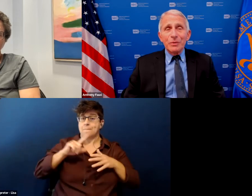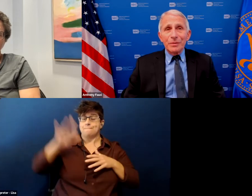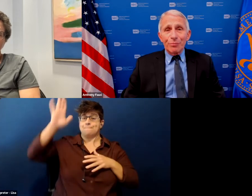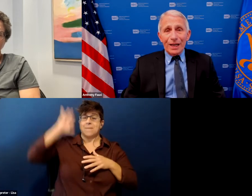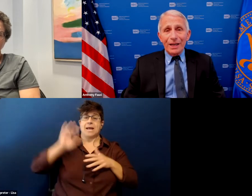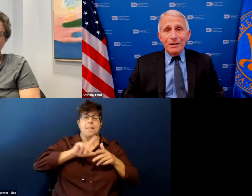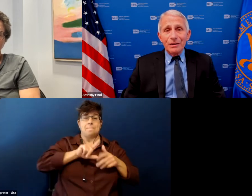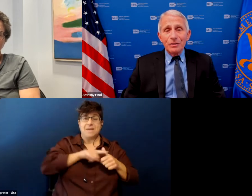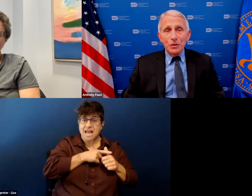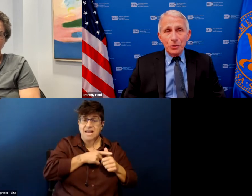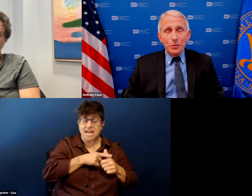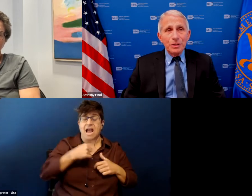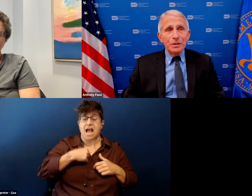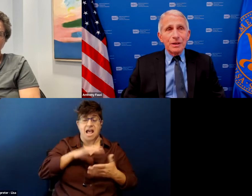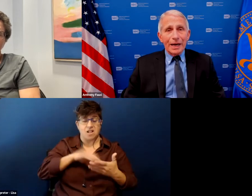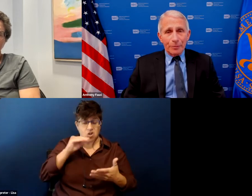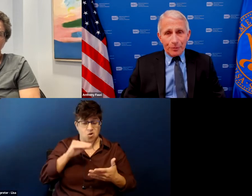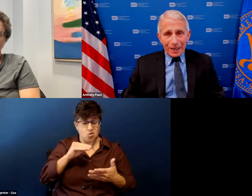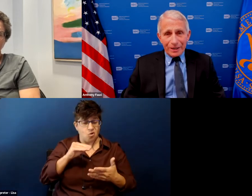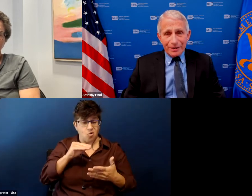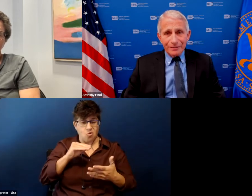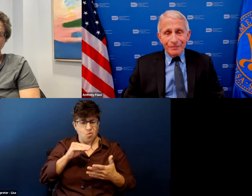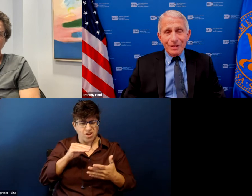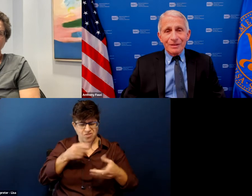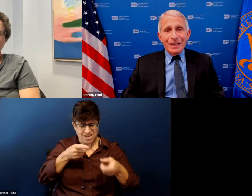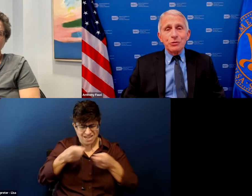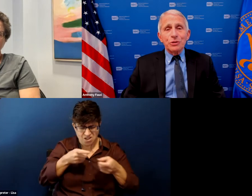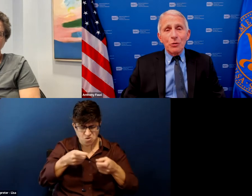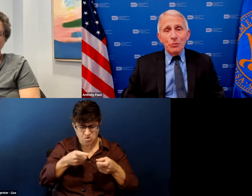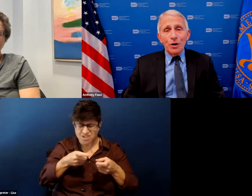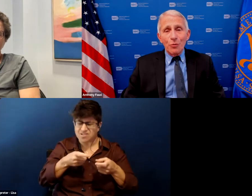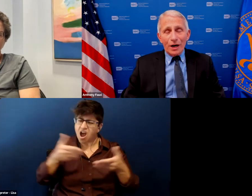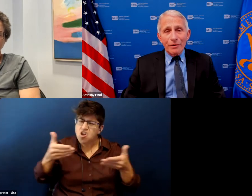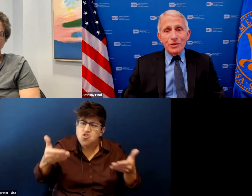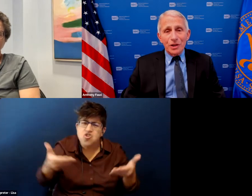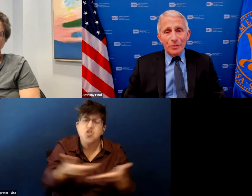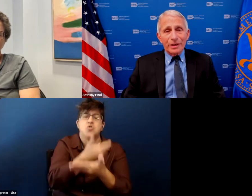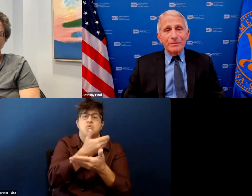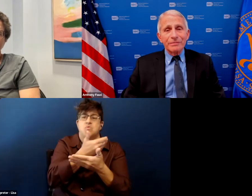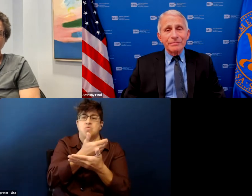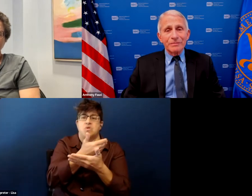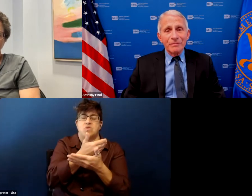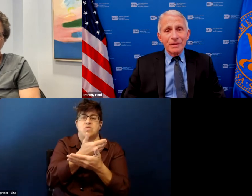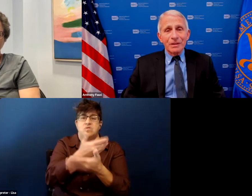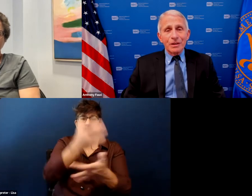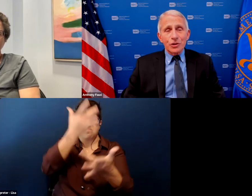dealing with a brand new outbreak that you don't know where it's going